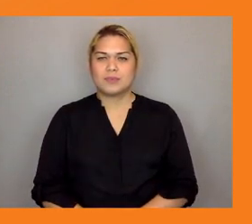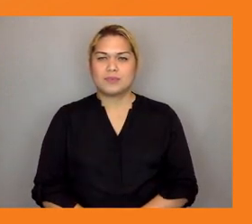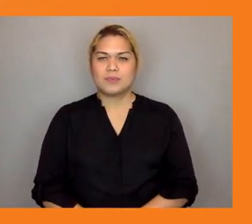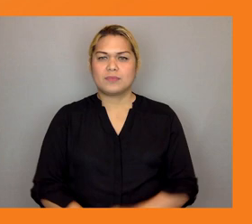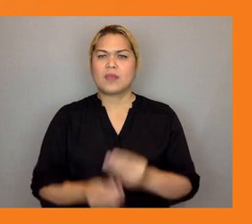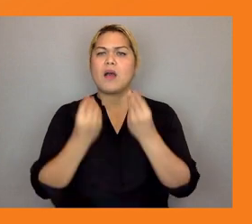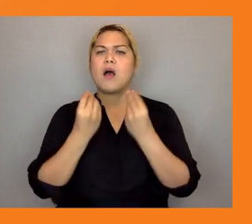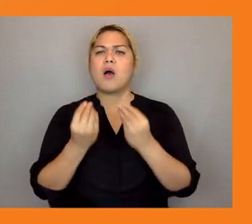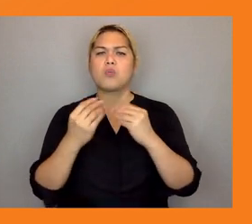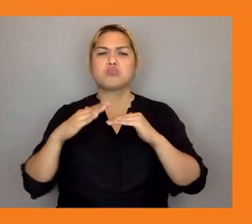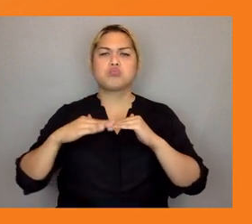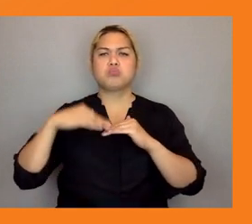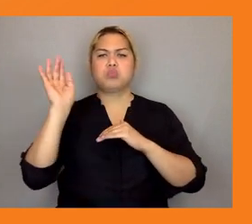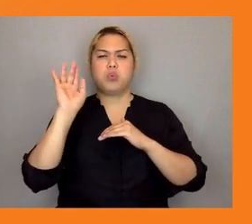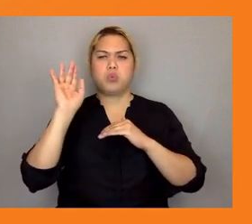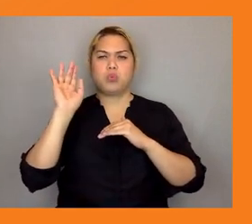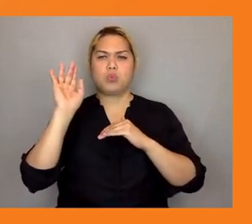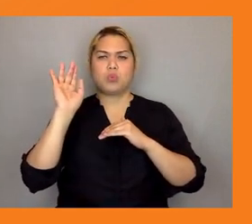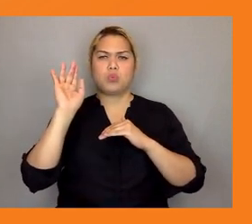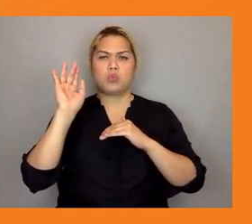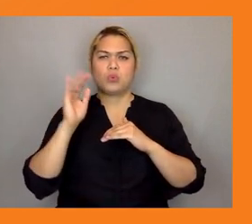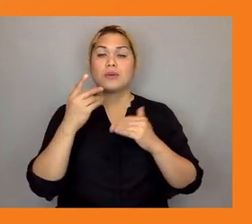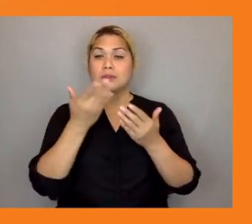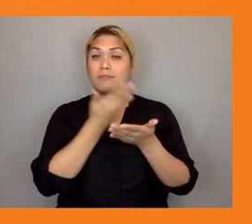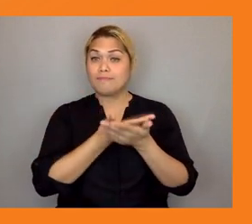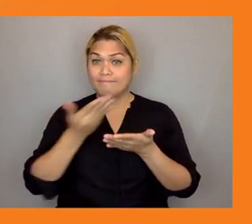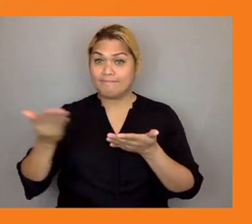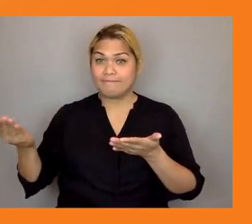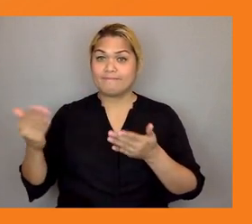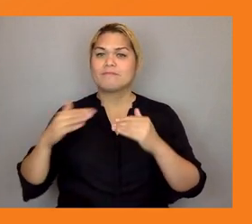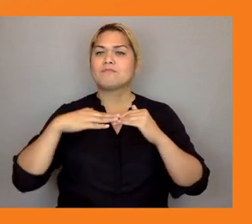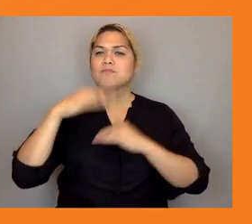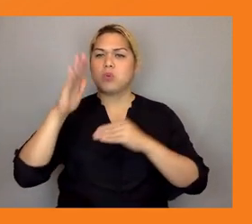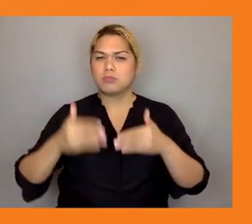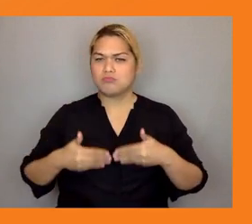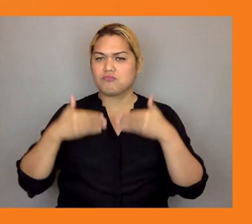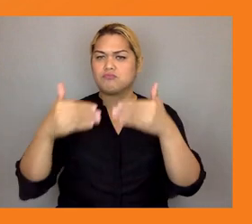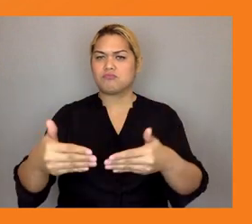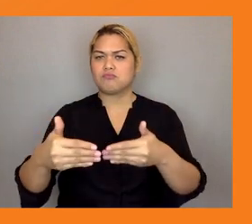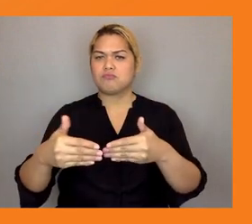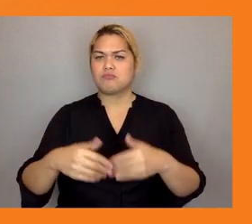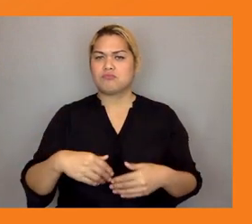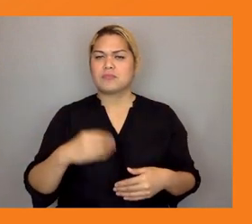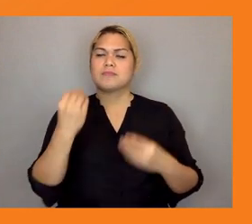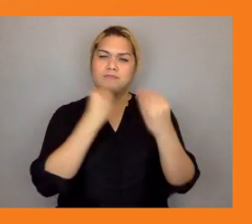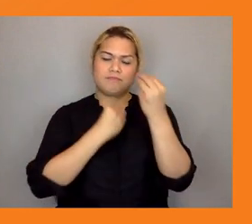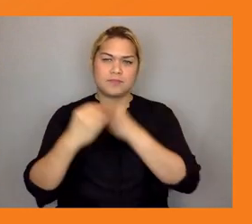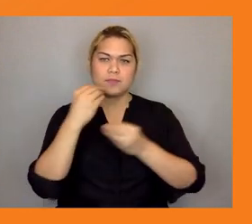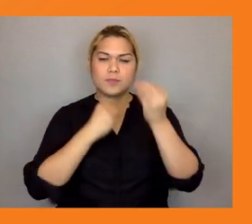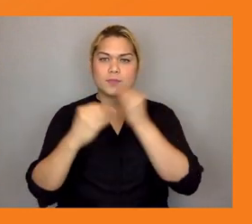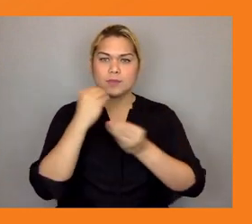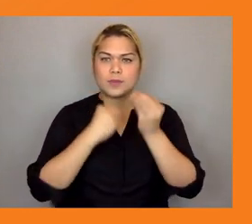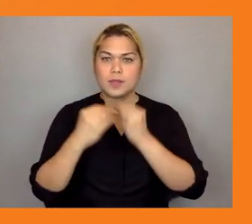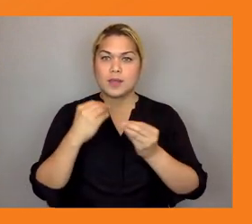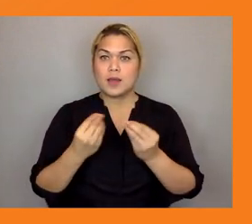the food resilience of the local communities uh they need to create you know a locally sourced foods but at the same